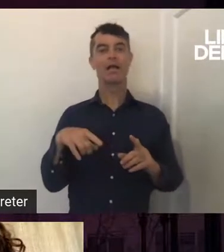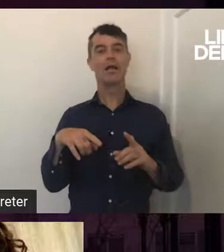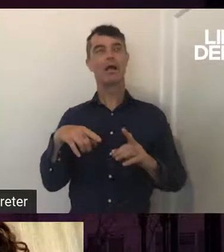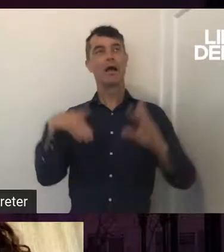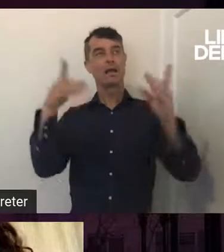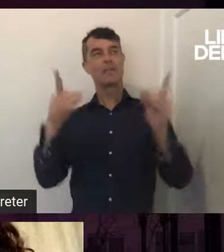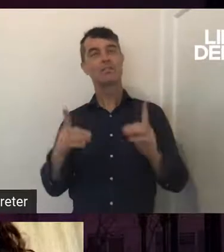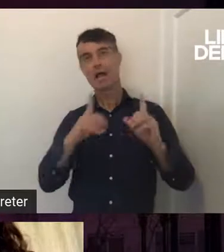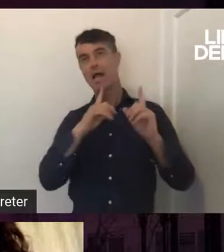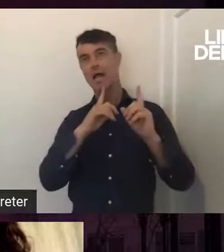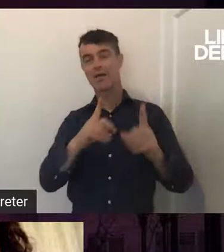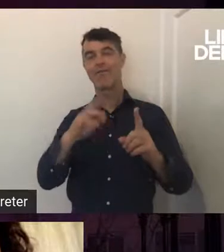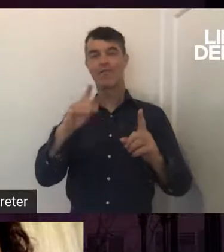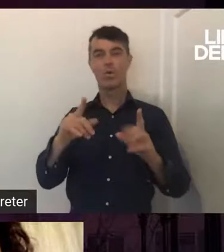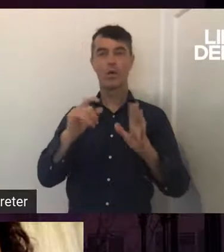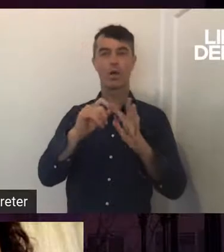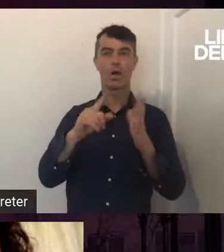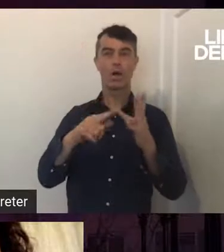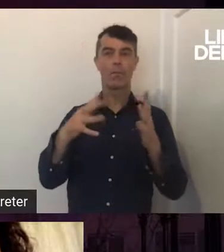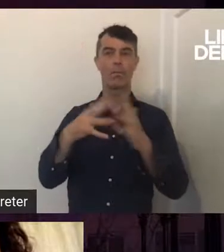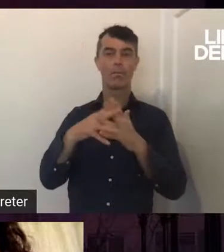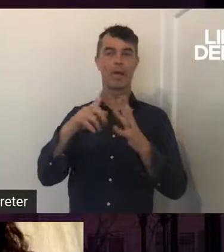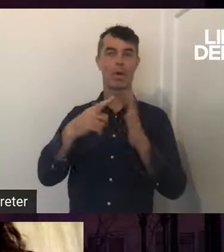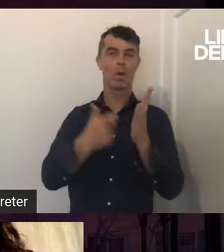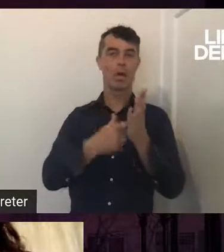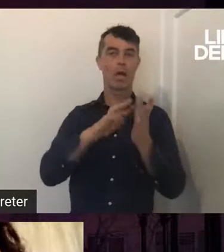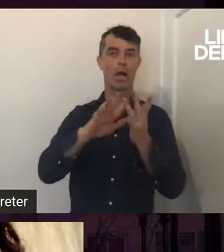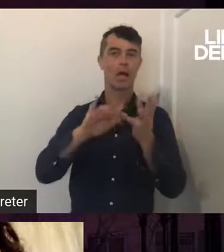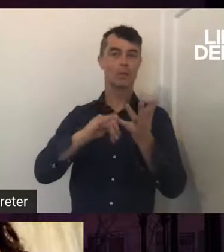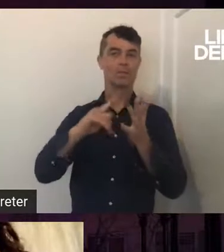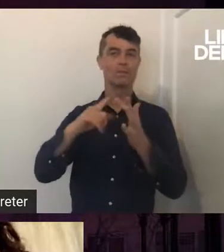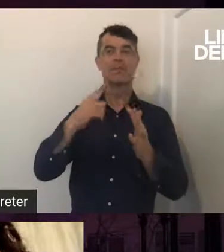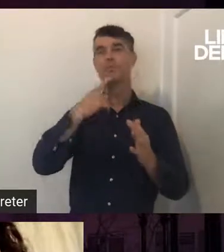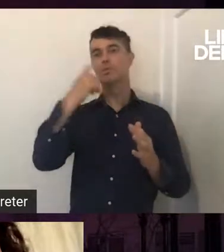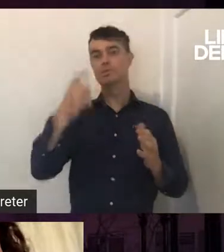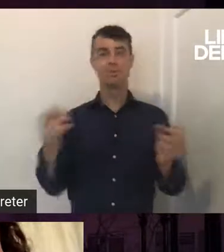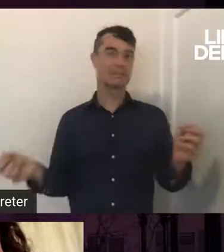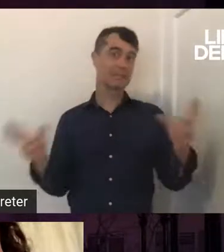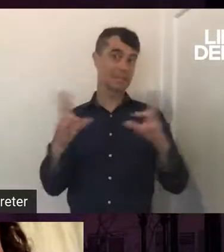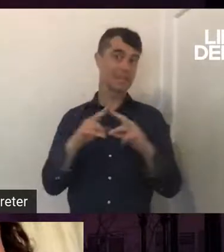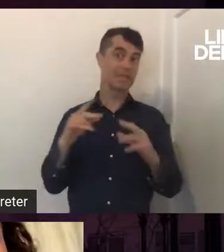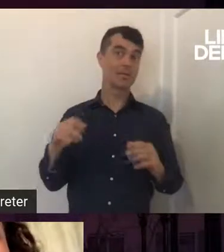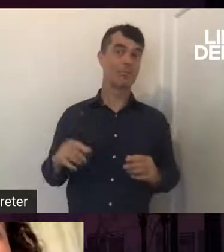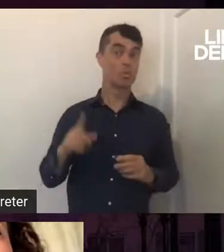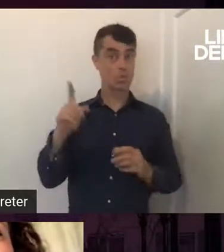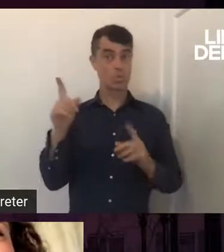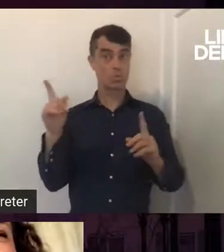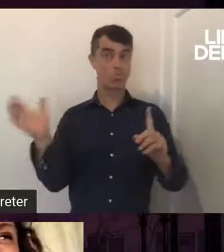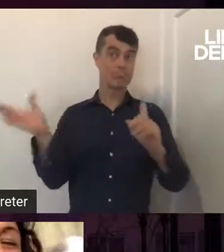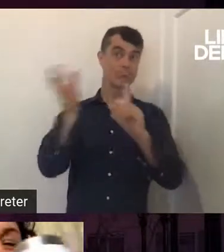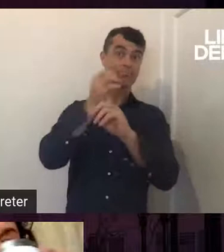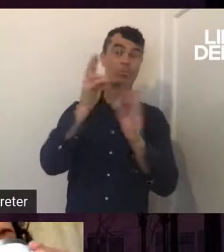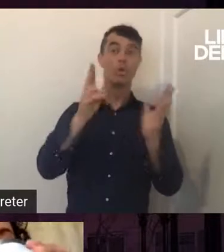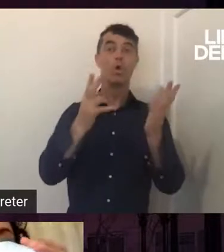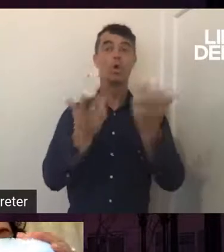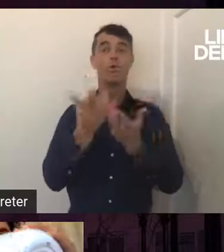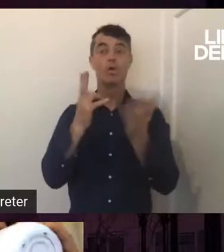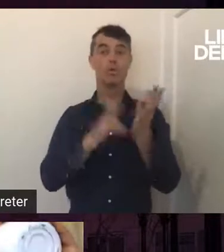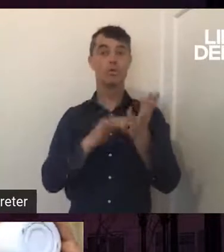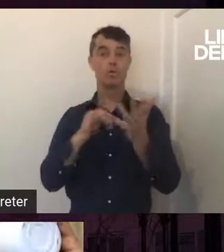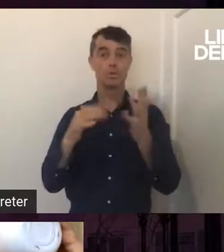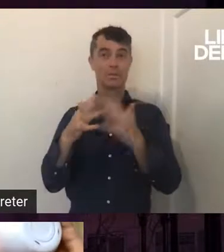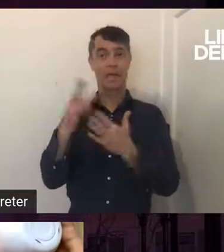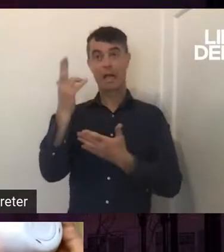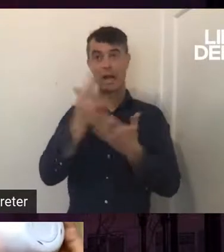Panel for the Powerhouse Museum in Sydney. You're a winner of the University of New South Wales Art and